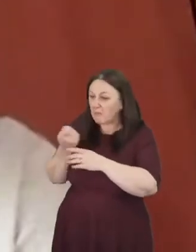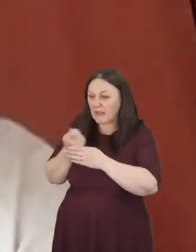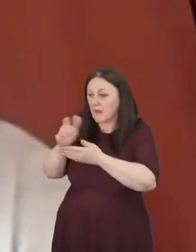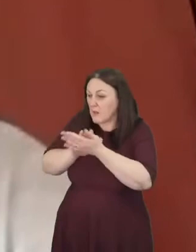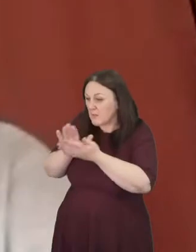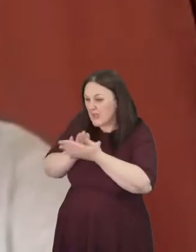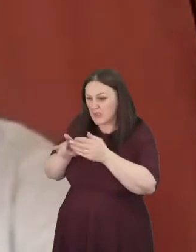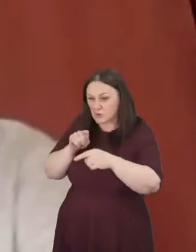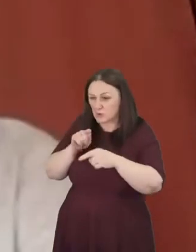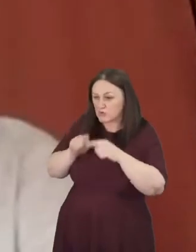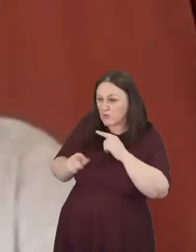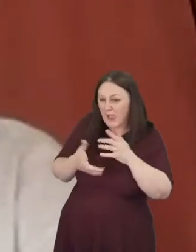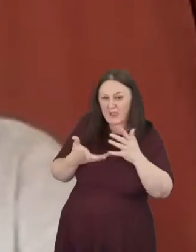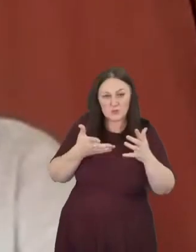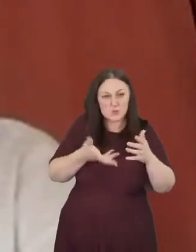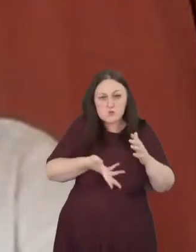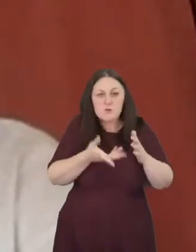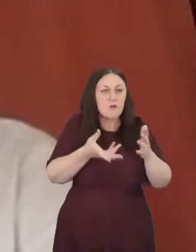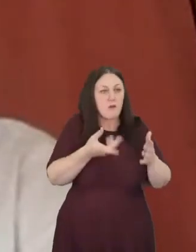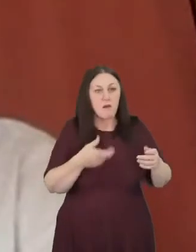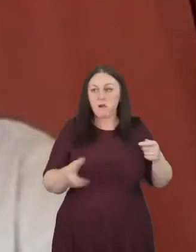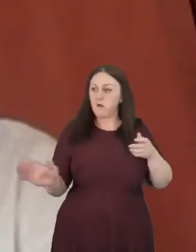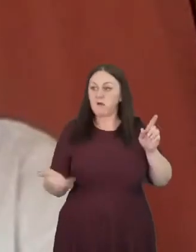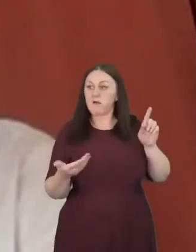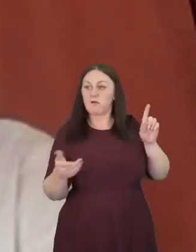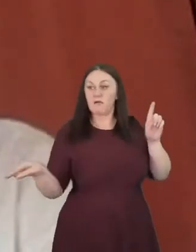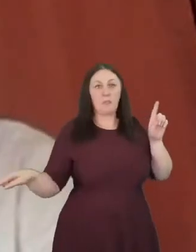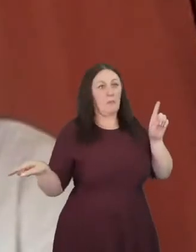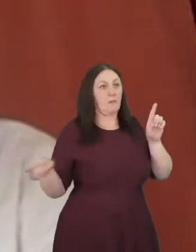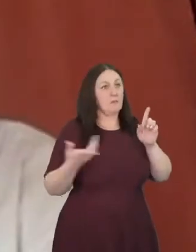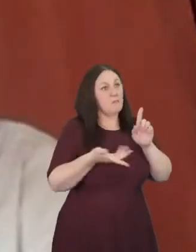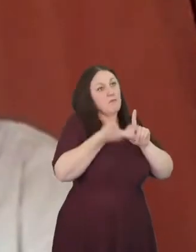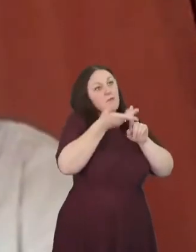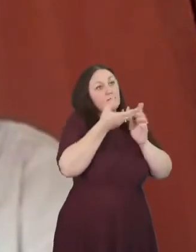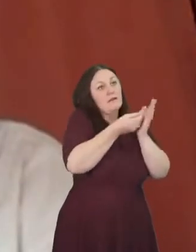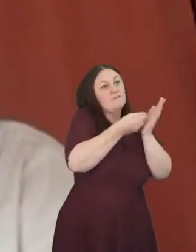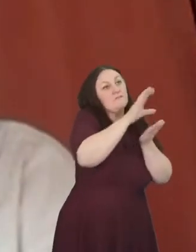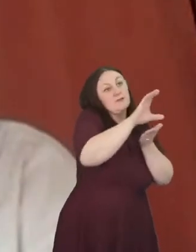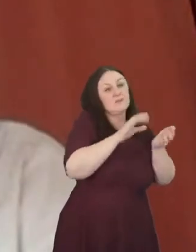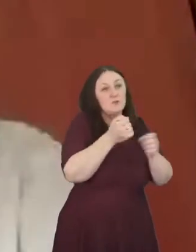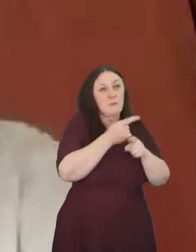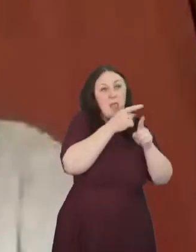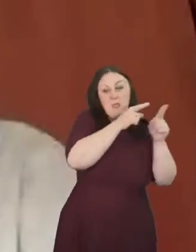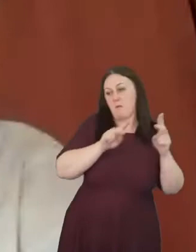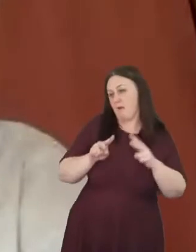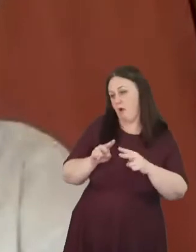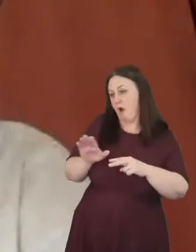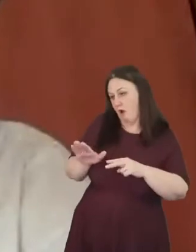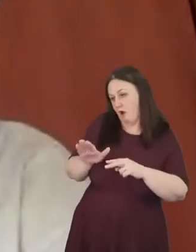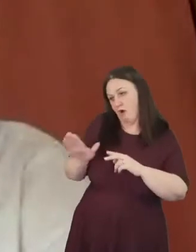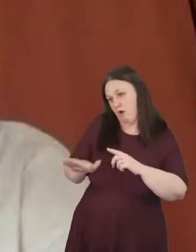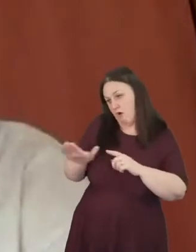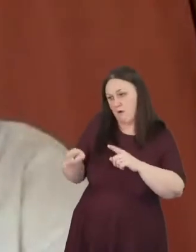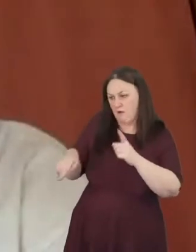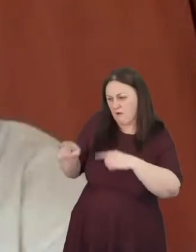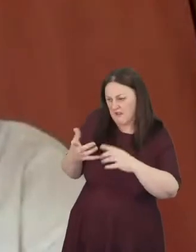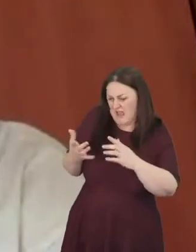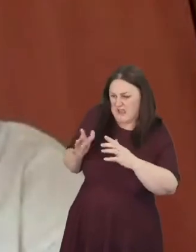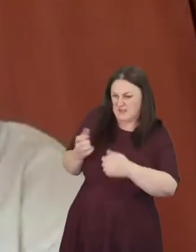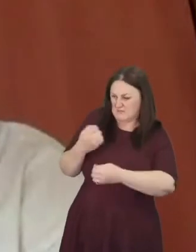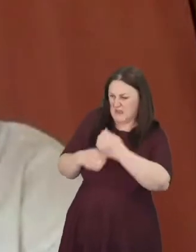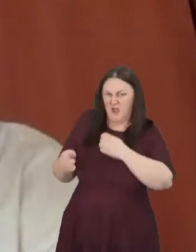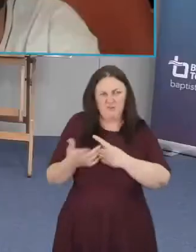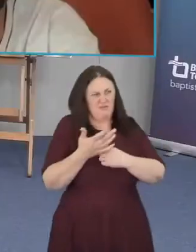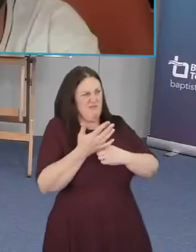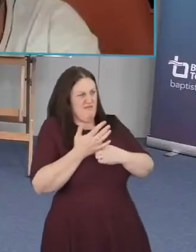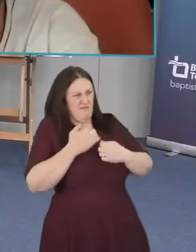twist the narrative in a way that um makes outsiders look really great at the expense of the dignity